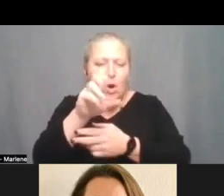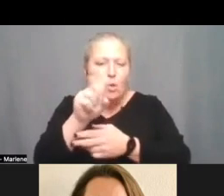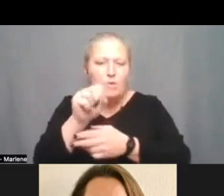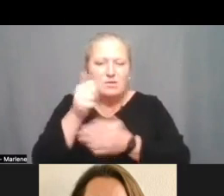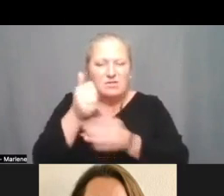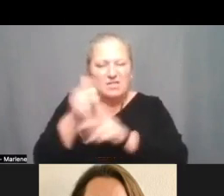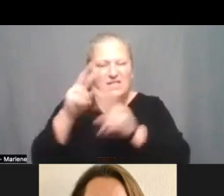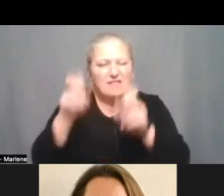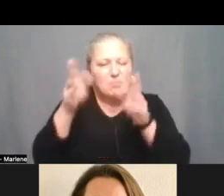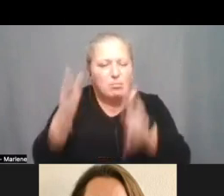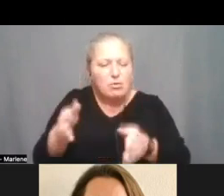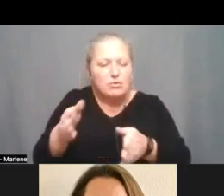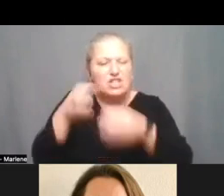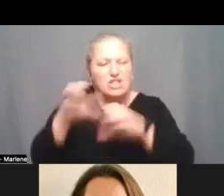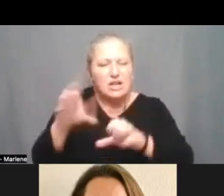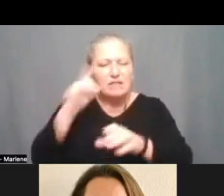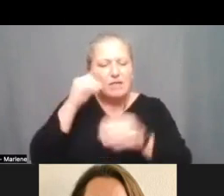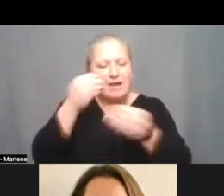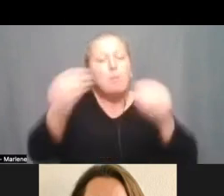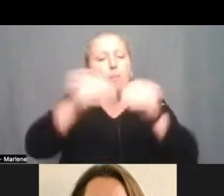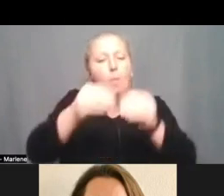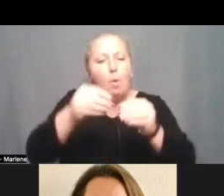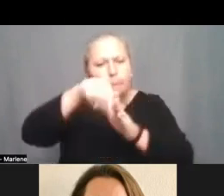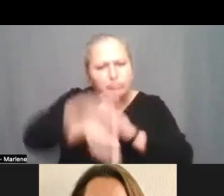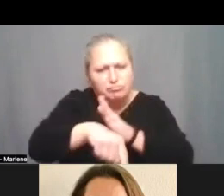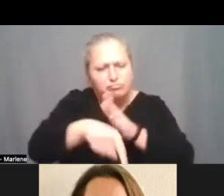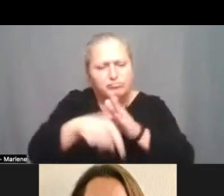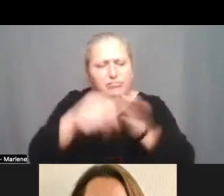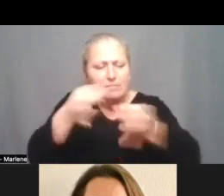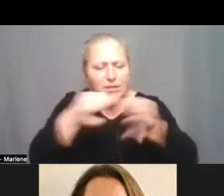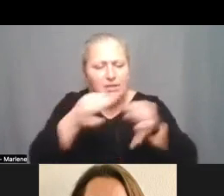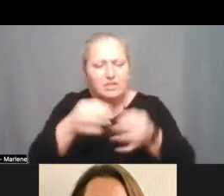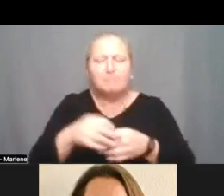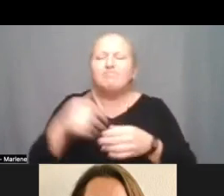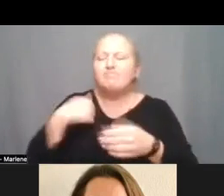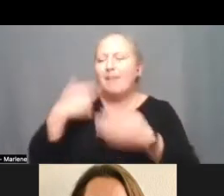of uh give a fuller explanation to you yeah i would appreciate that thank you um